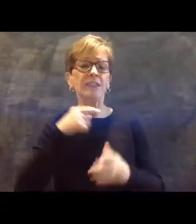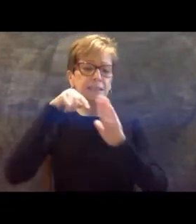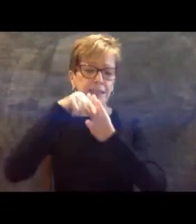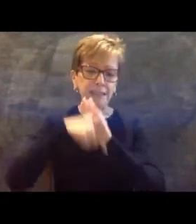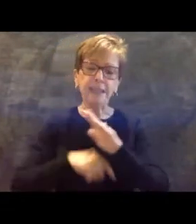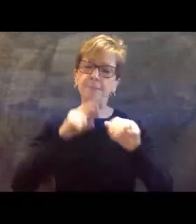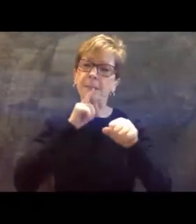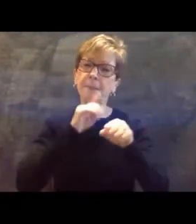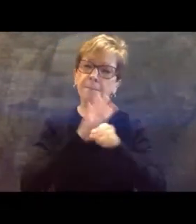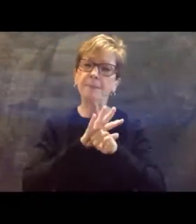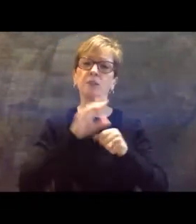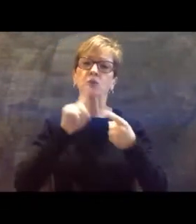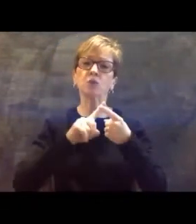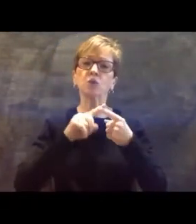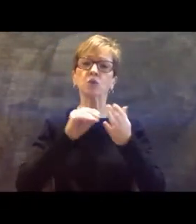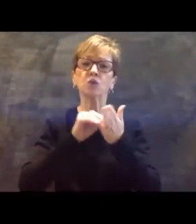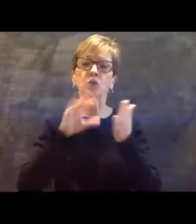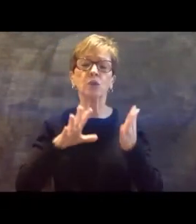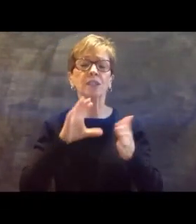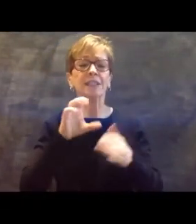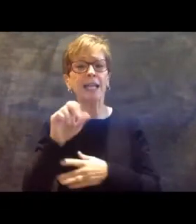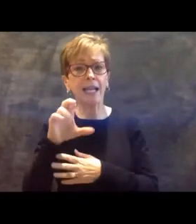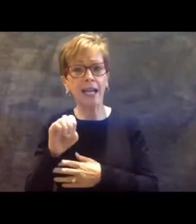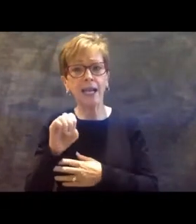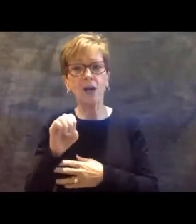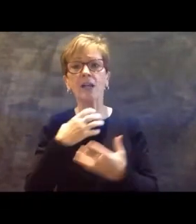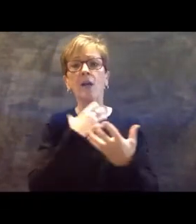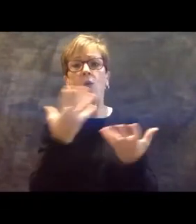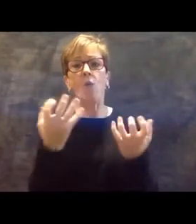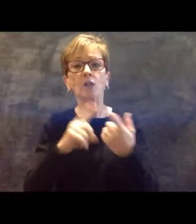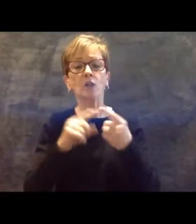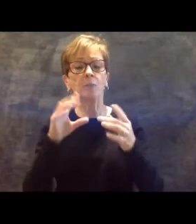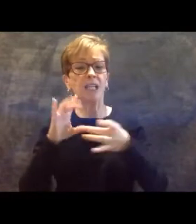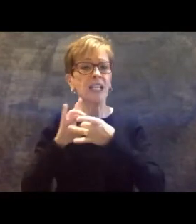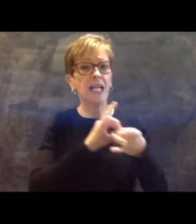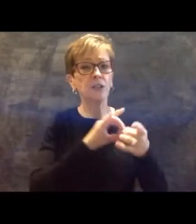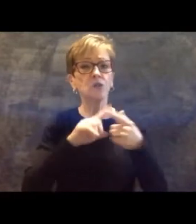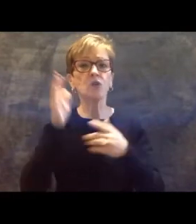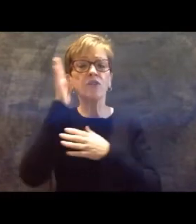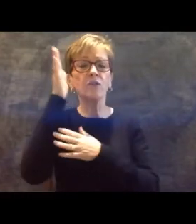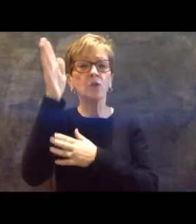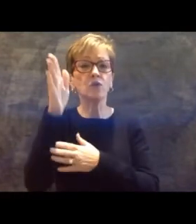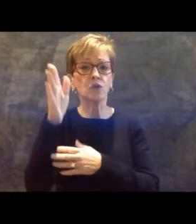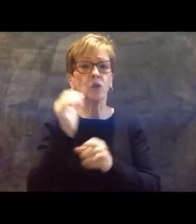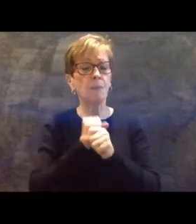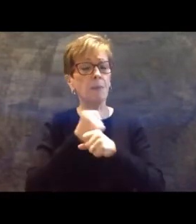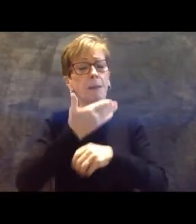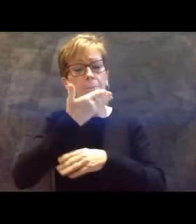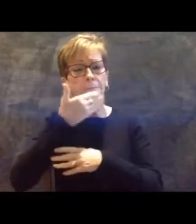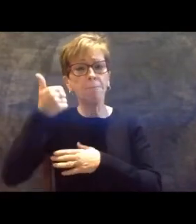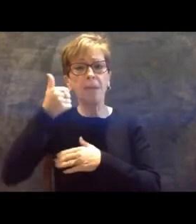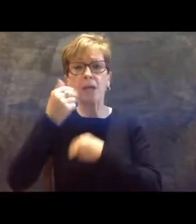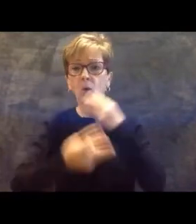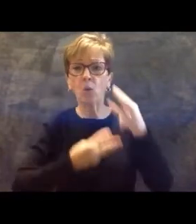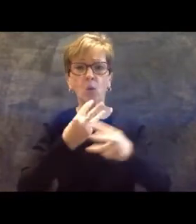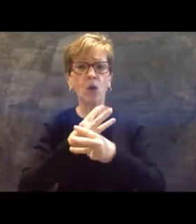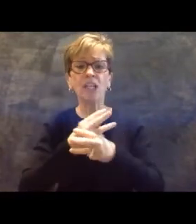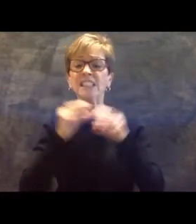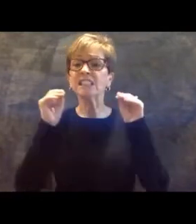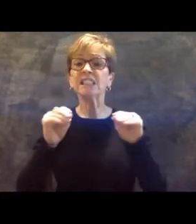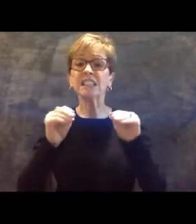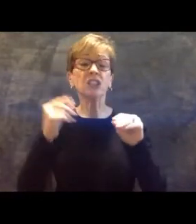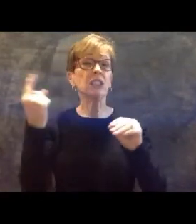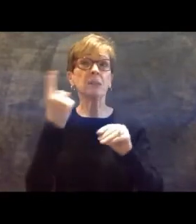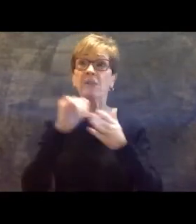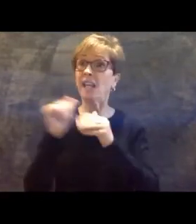and a desire to be connected to the future and the creation of a better world. Teaching isn't something everybody can or